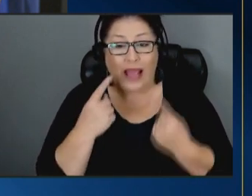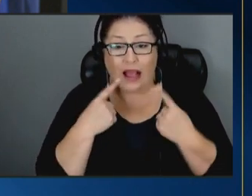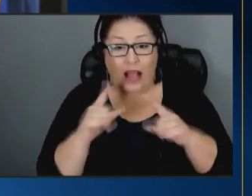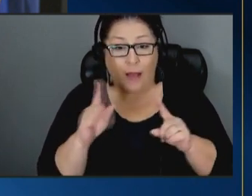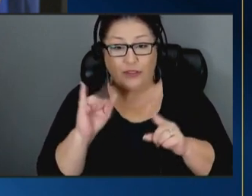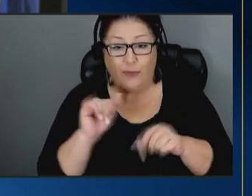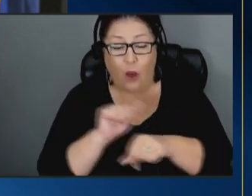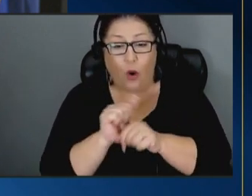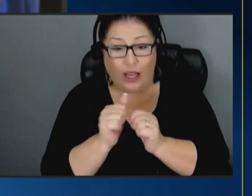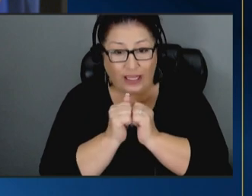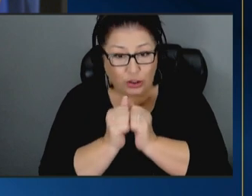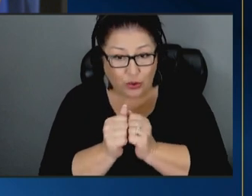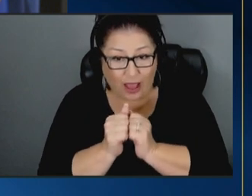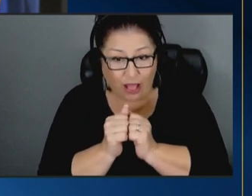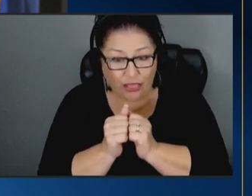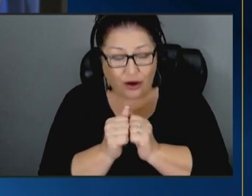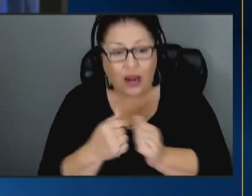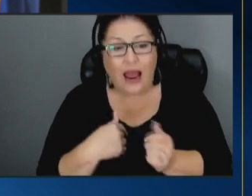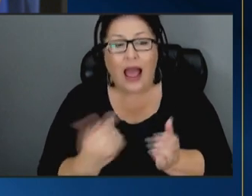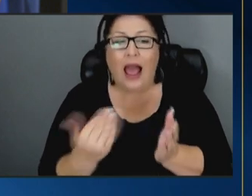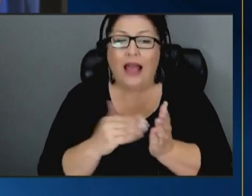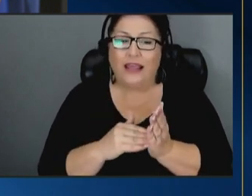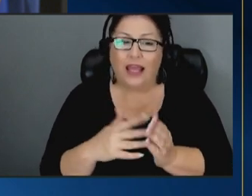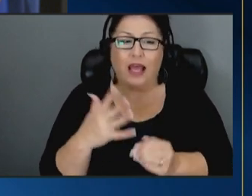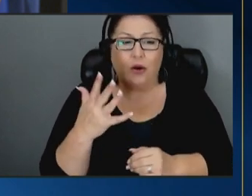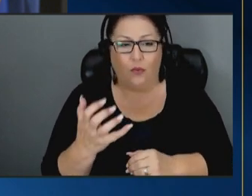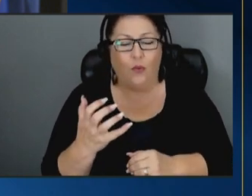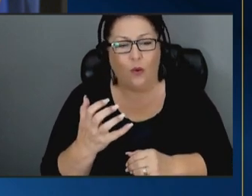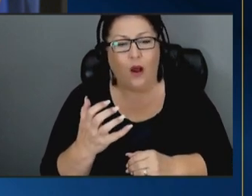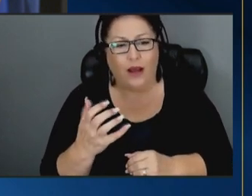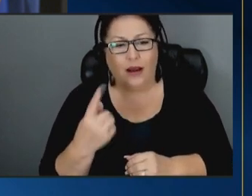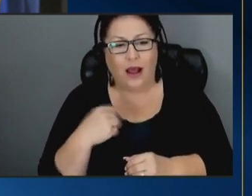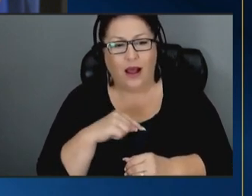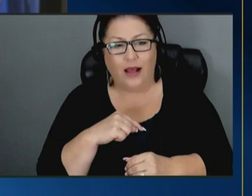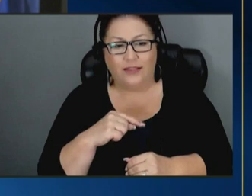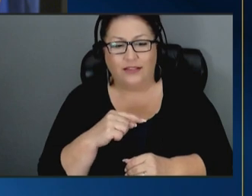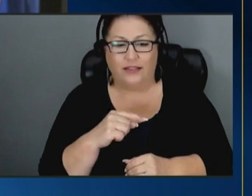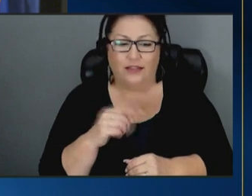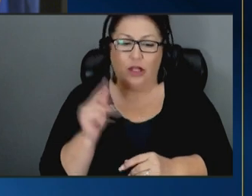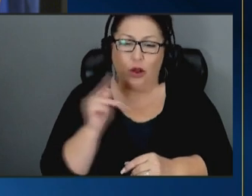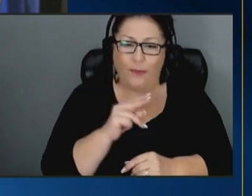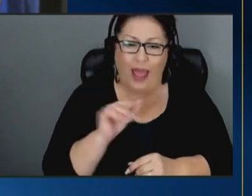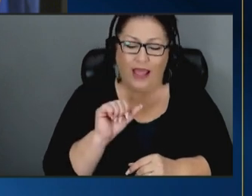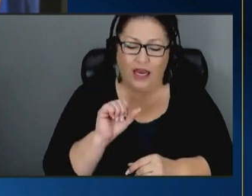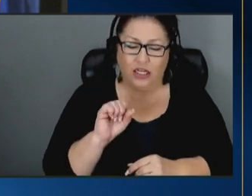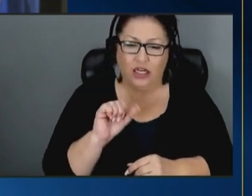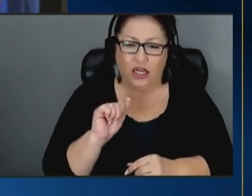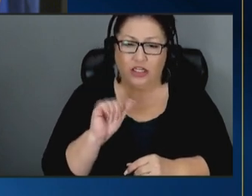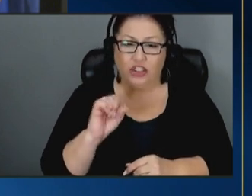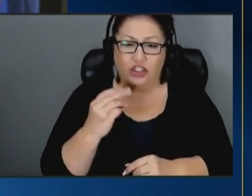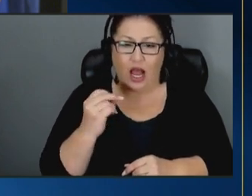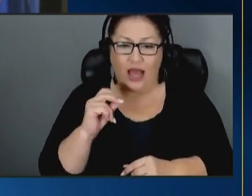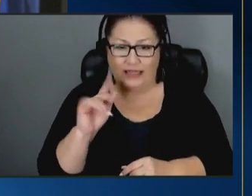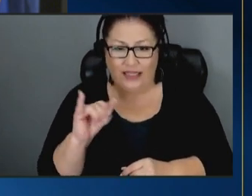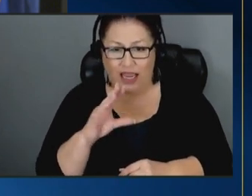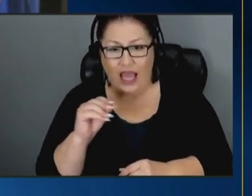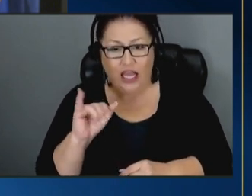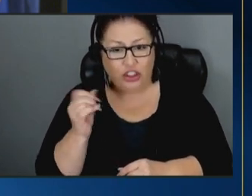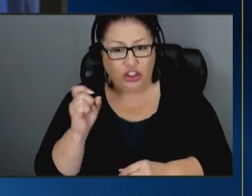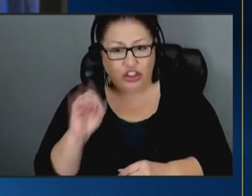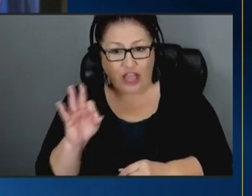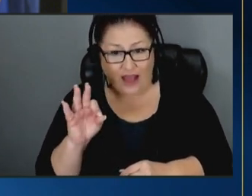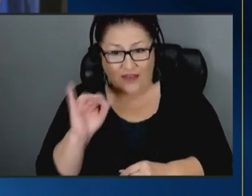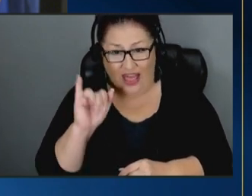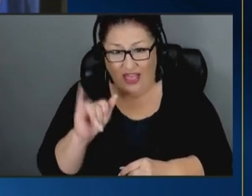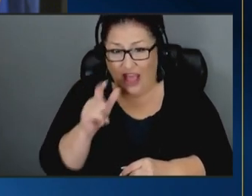together um i again just want to bring us back to ashanti and jeff um because that's who